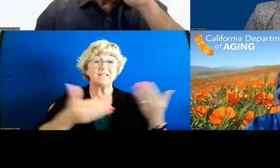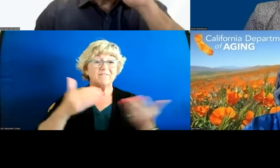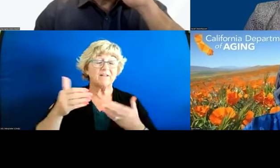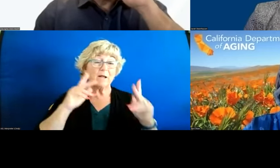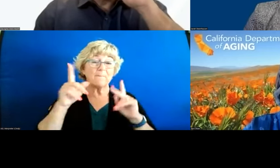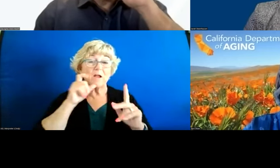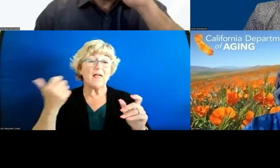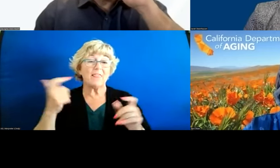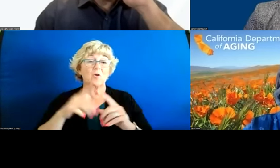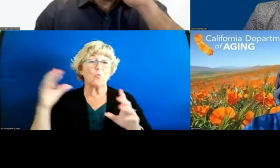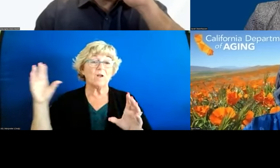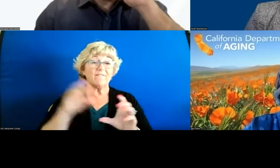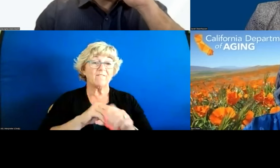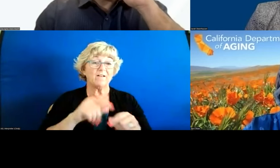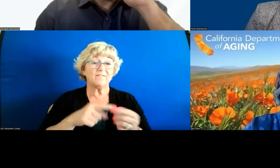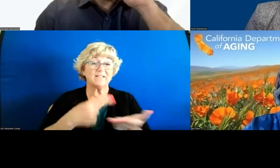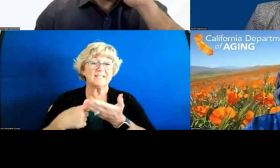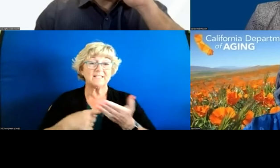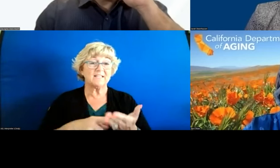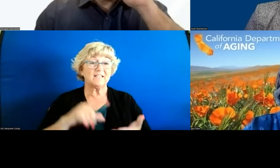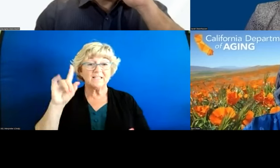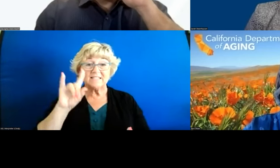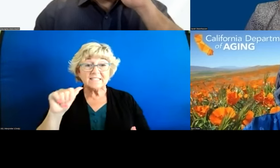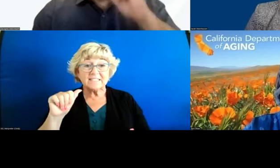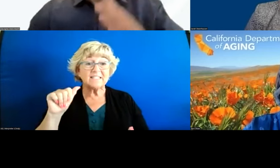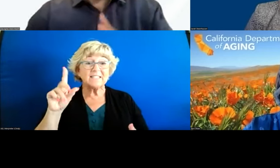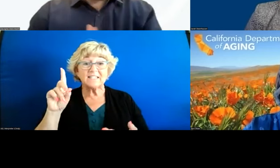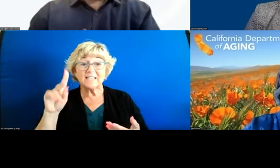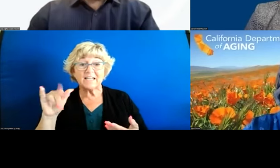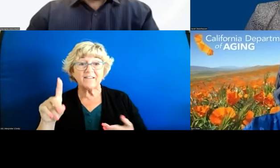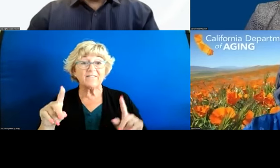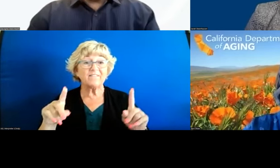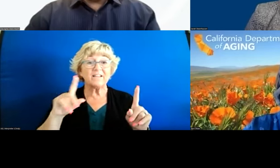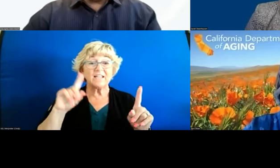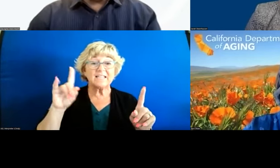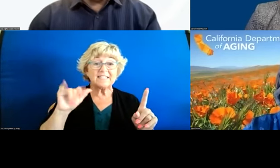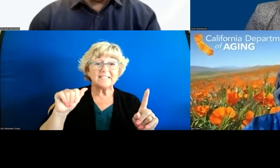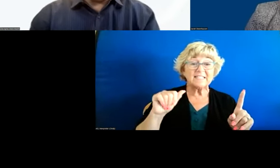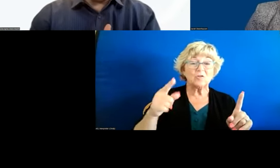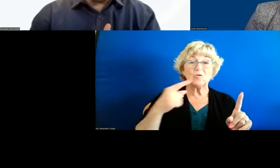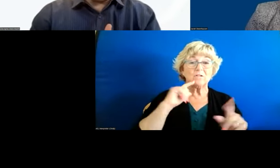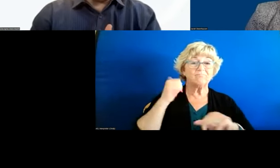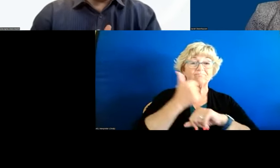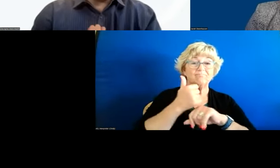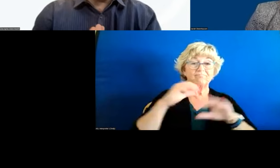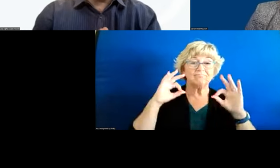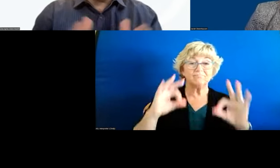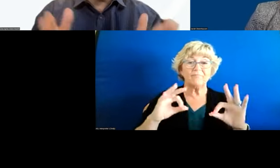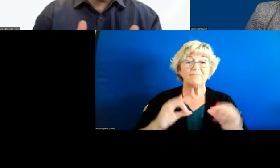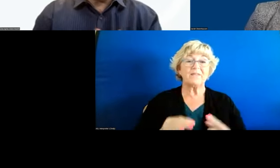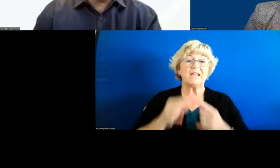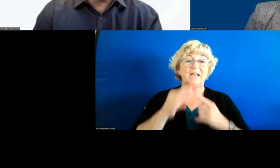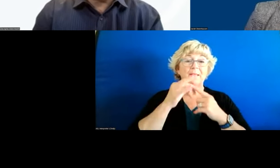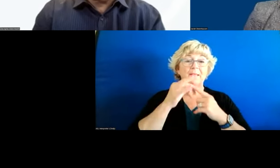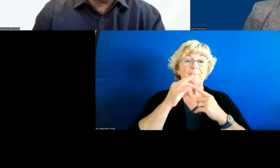would want to contribute to this discussion zia david yeah i think sarah you set it up perfectly um especially those